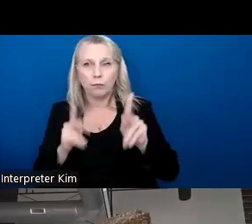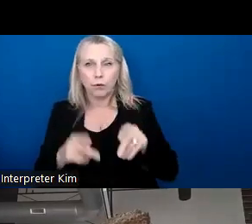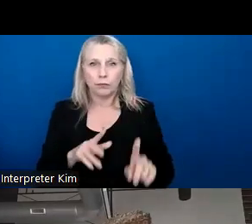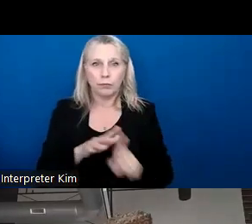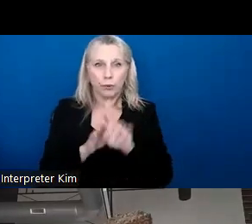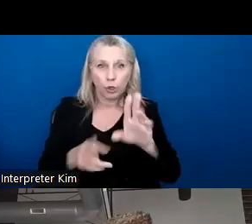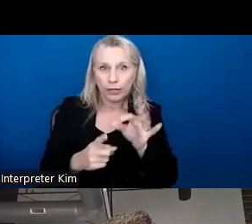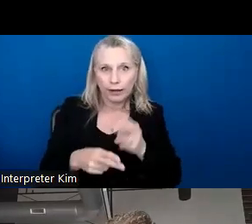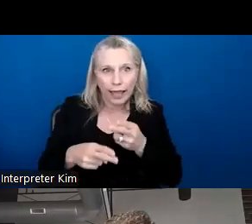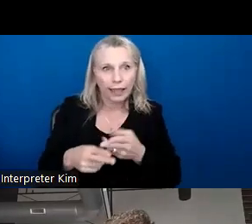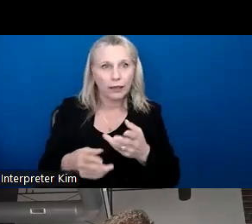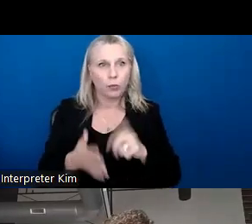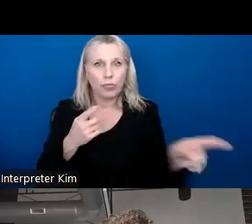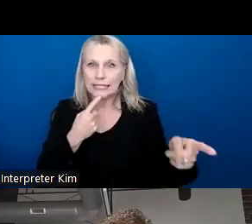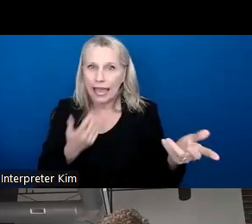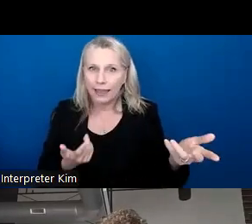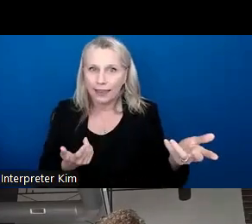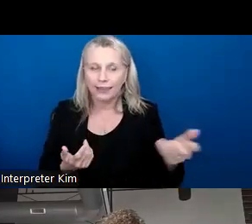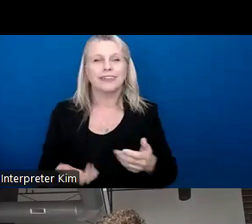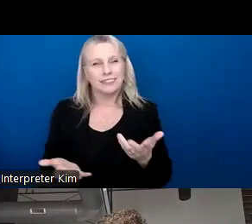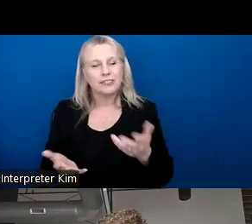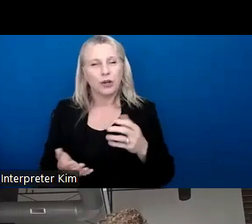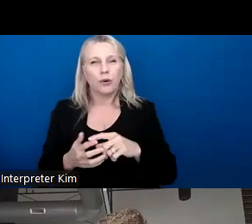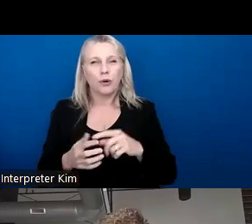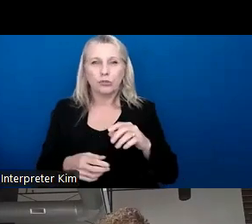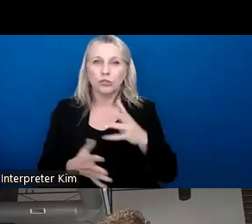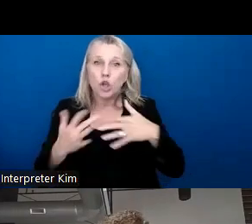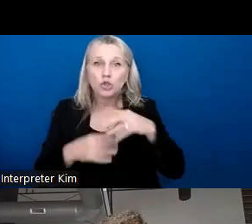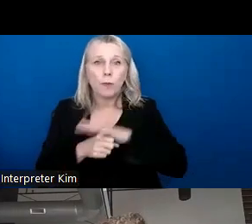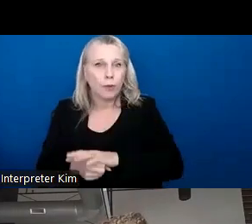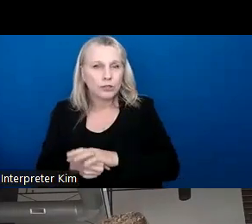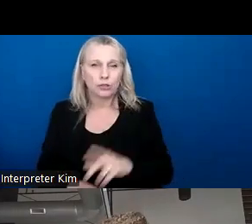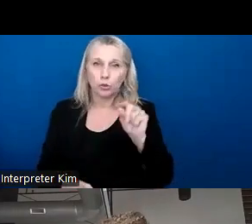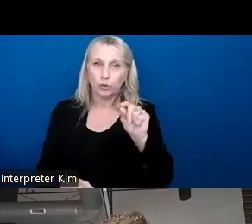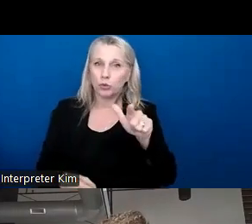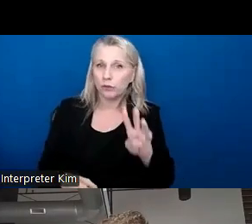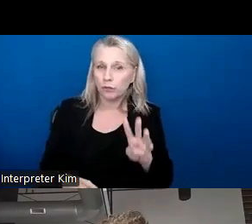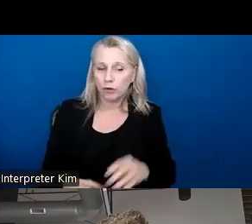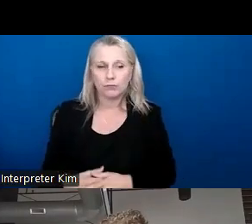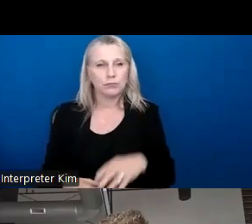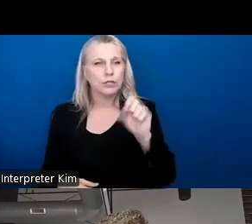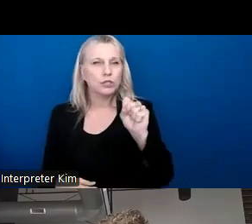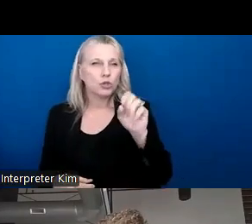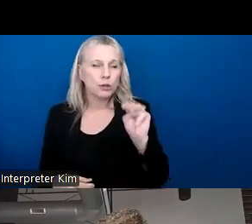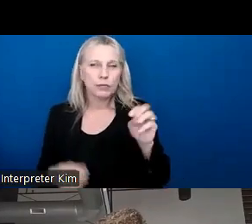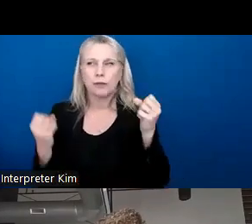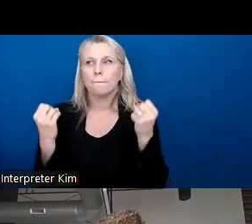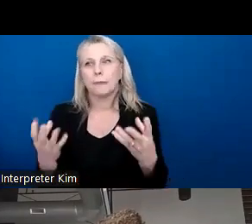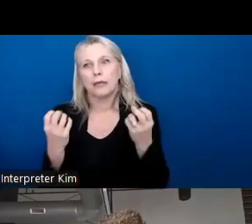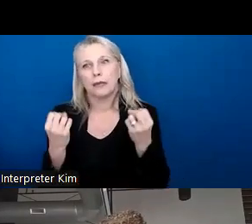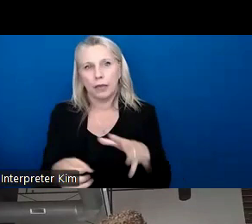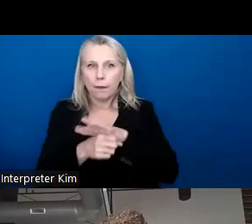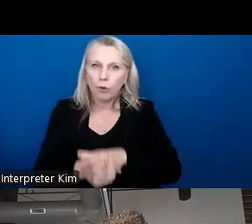you? Um, social pressures, um, we're living in 2024 social media. There are so many social pressures.